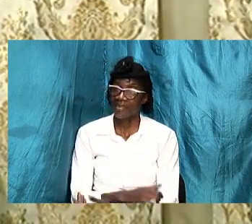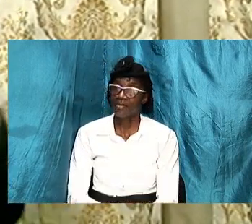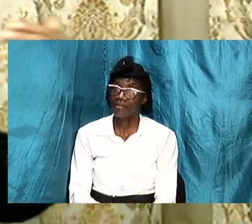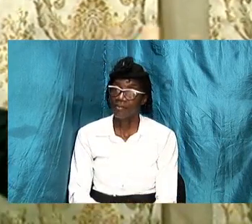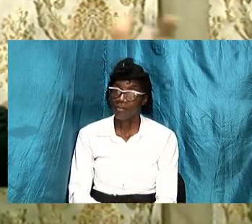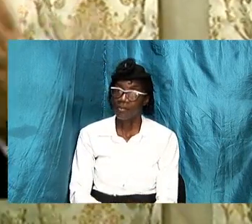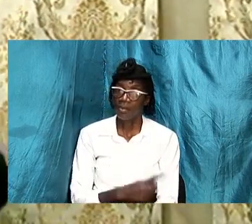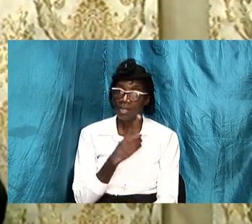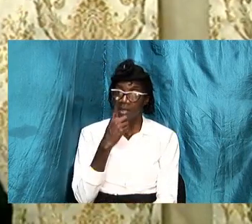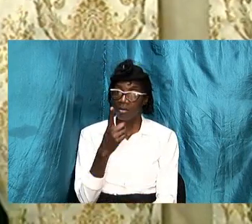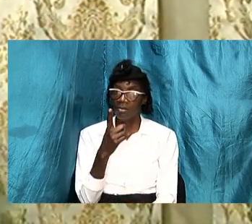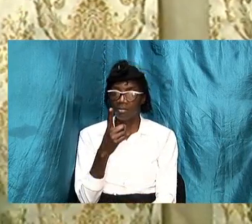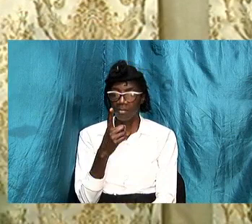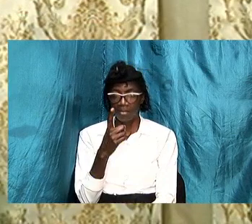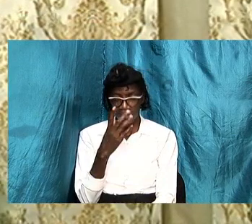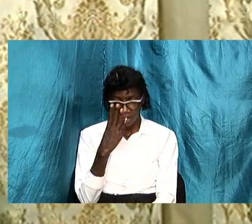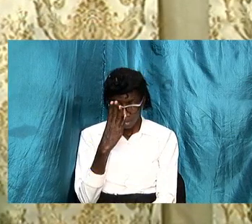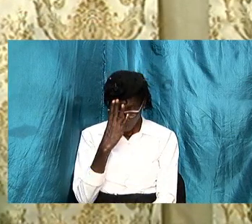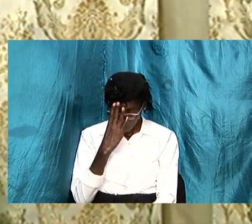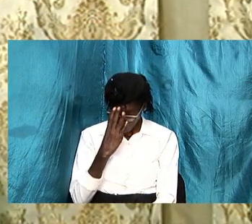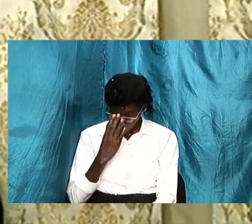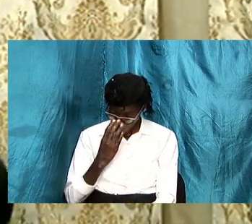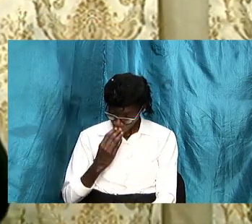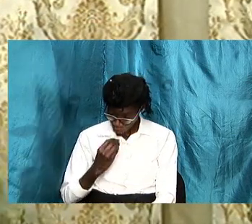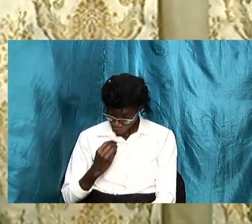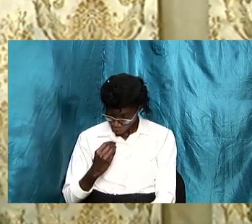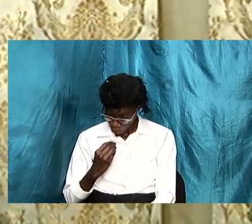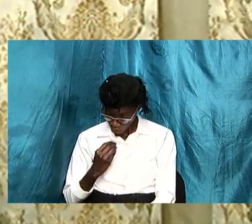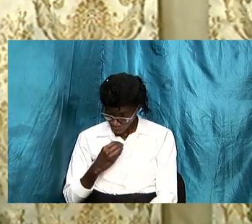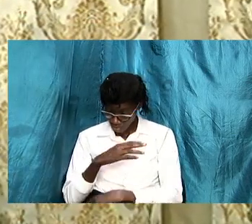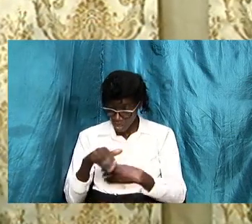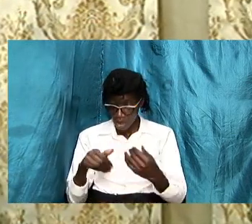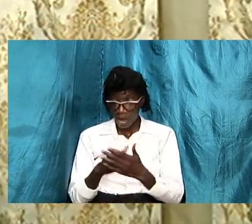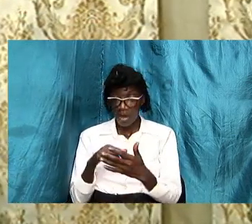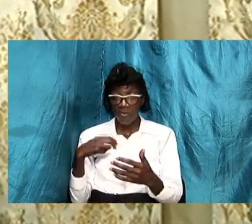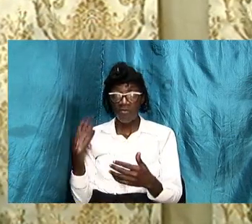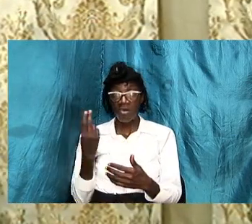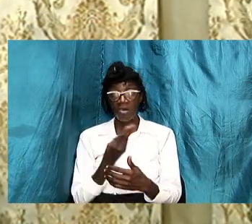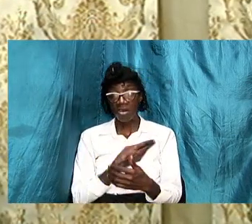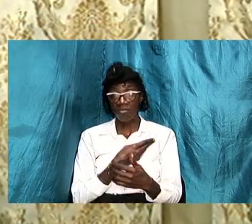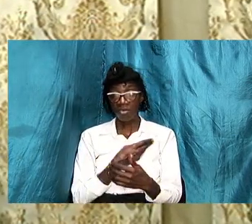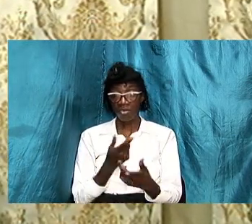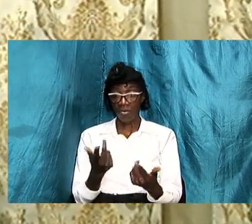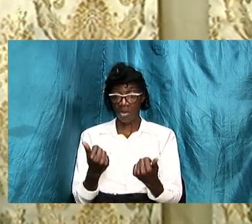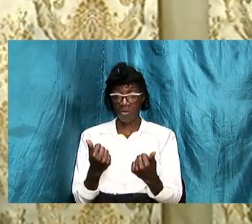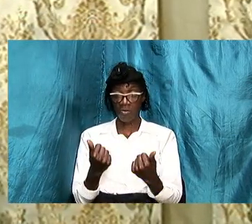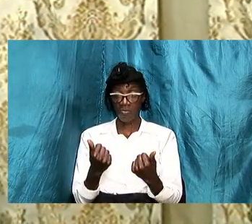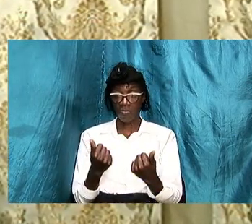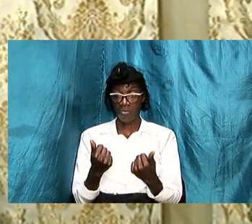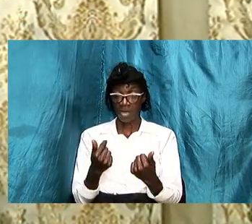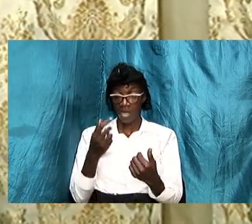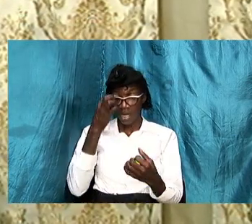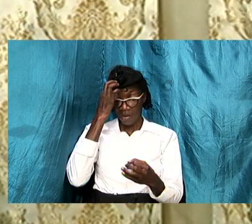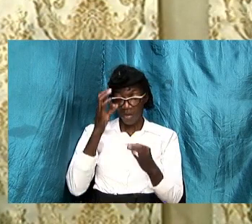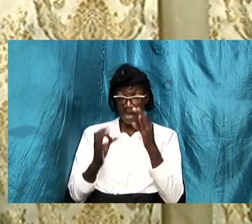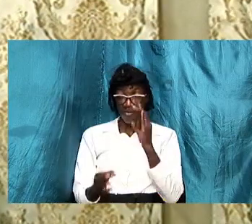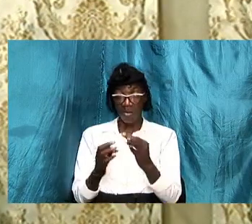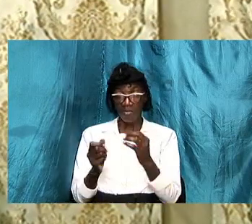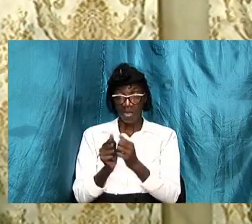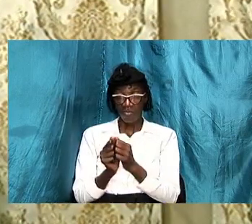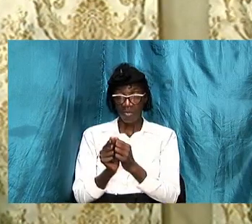to the shame of all of us because we have come into this thing and we have covenanted with our partners and with god